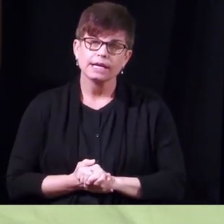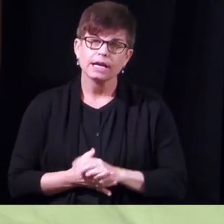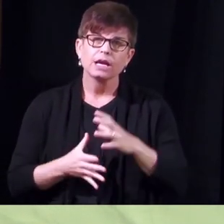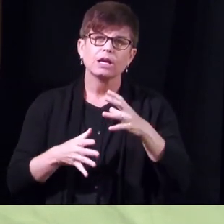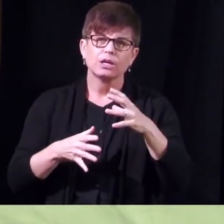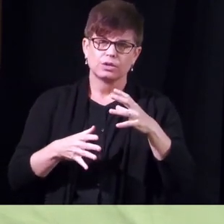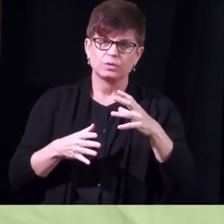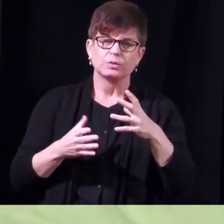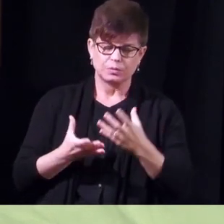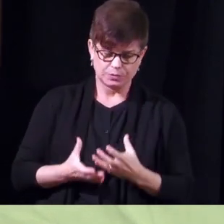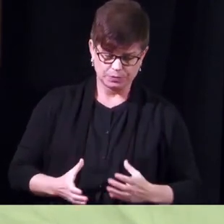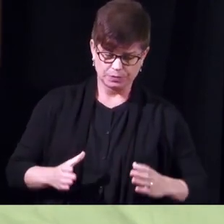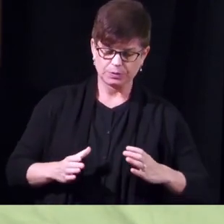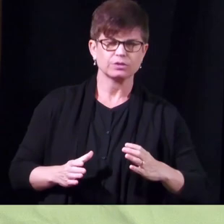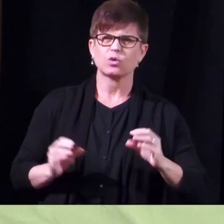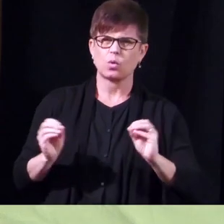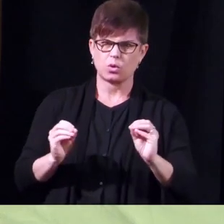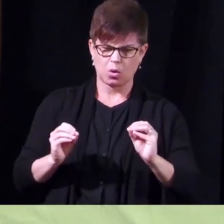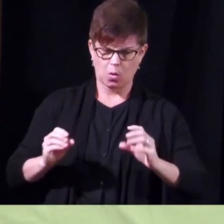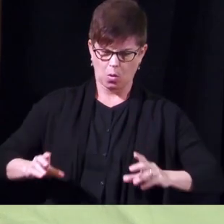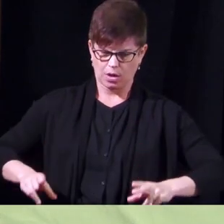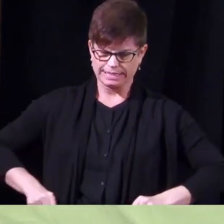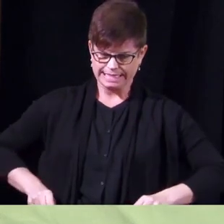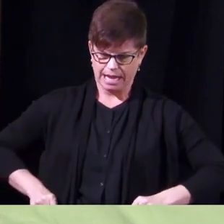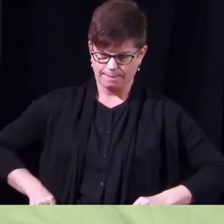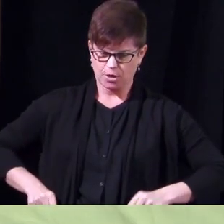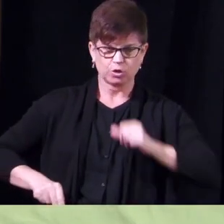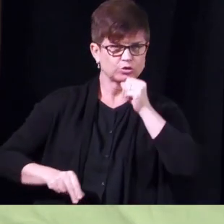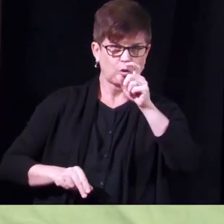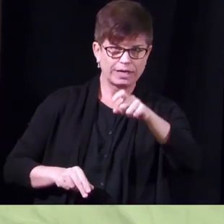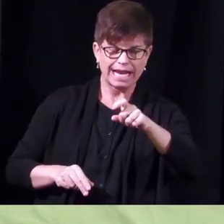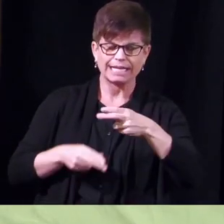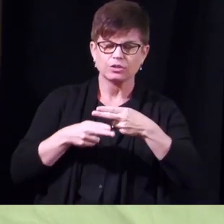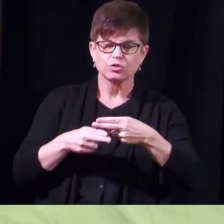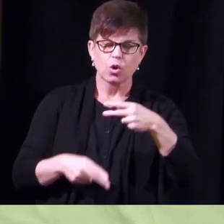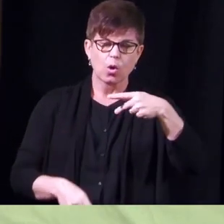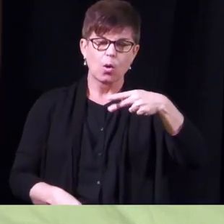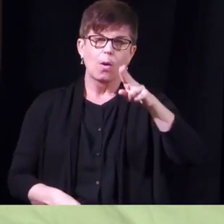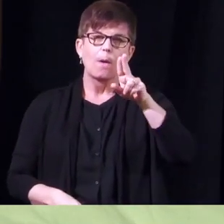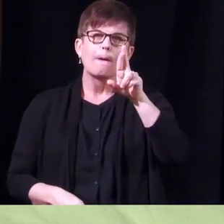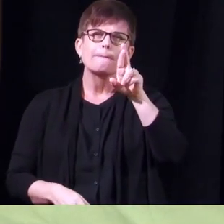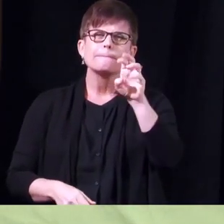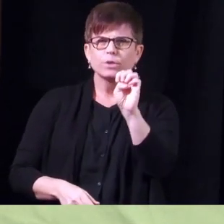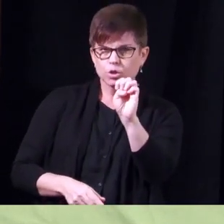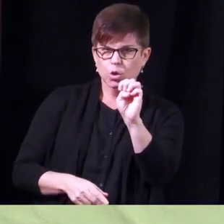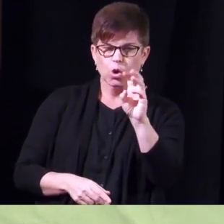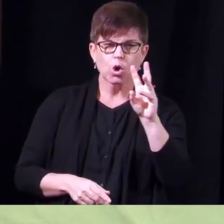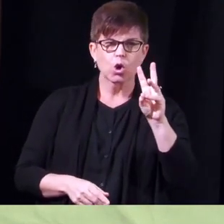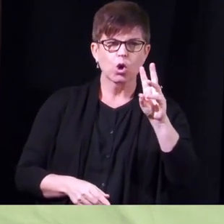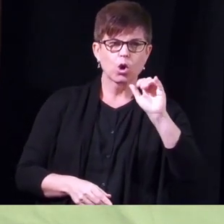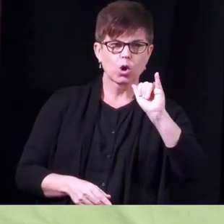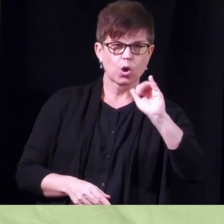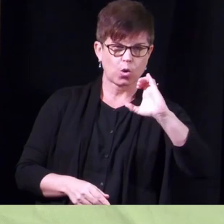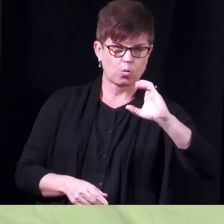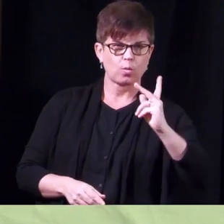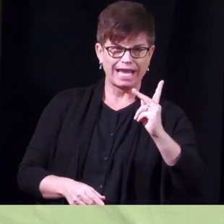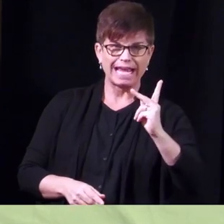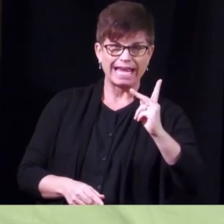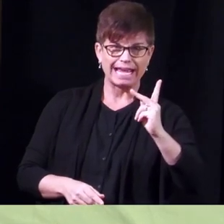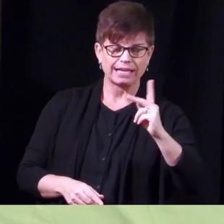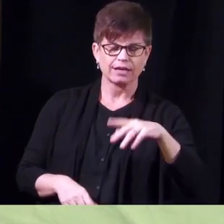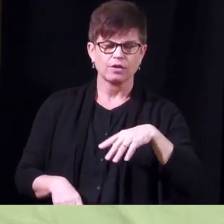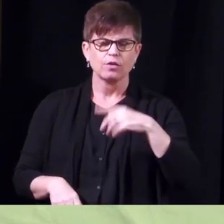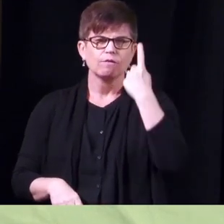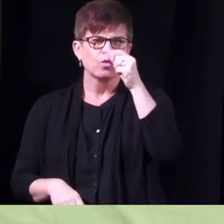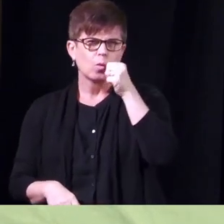their urine so they don't have to wear a diaper so much is called pure wick p-u-r-e-w-i-c-k uh for the males